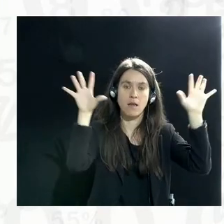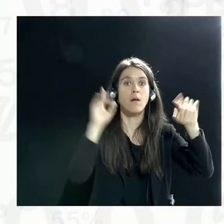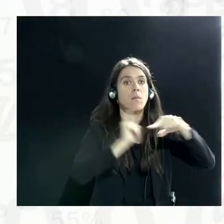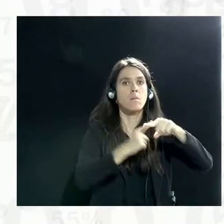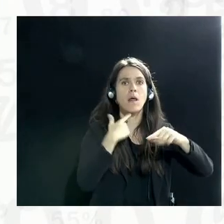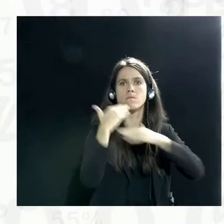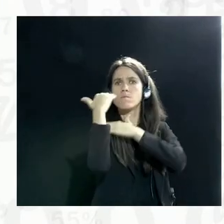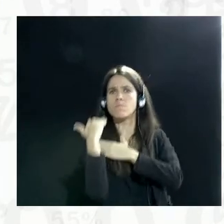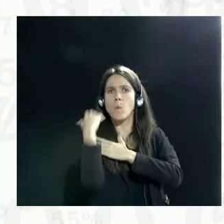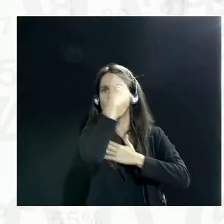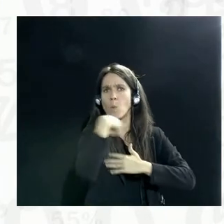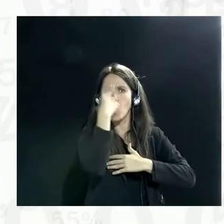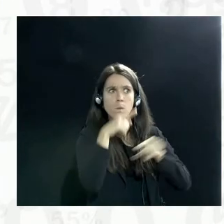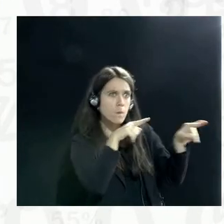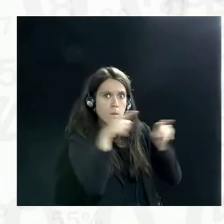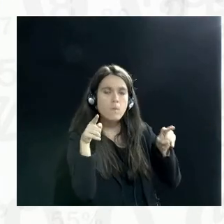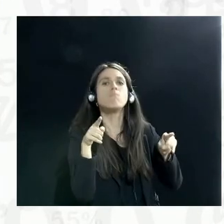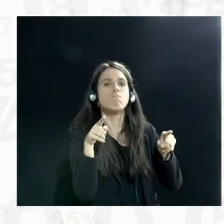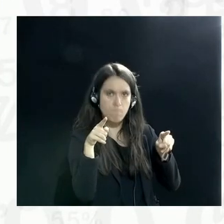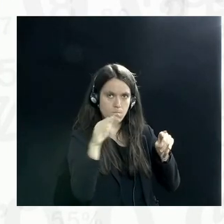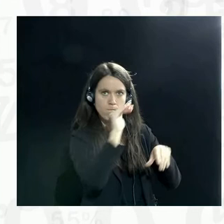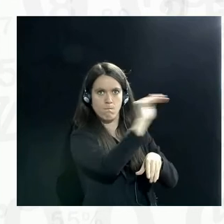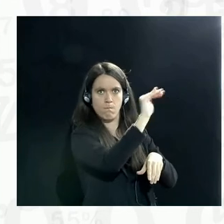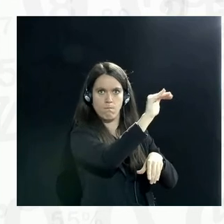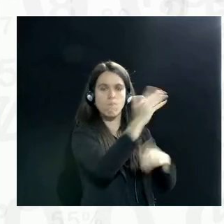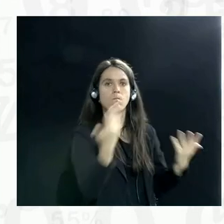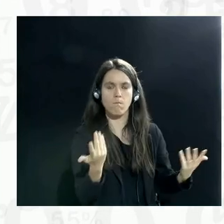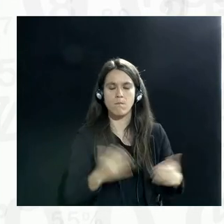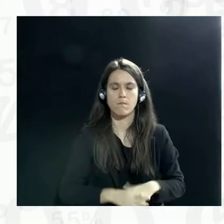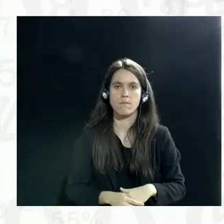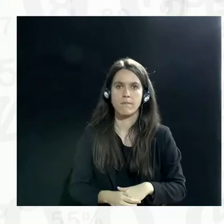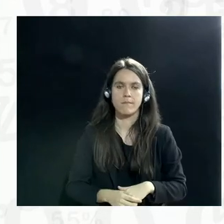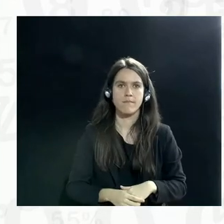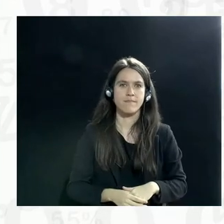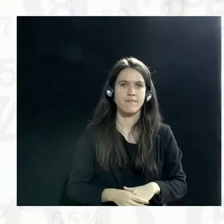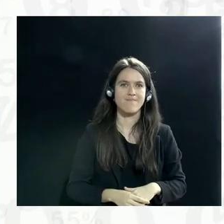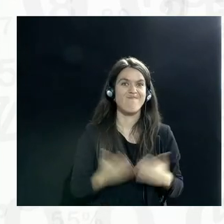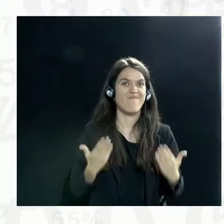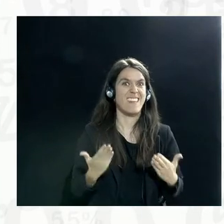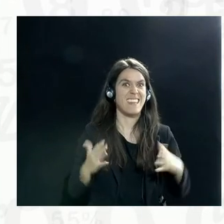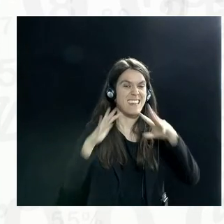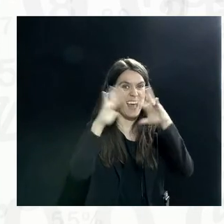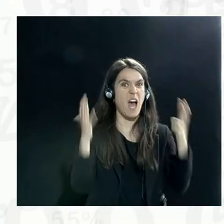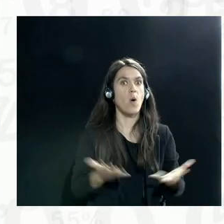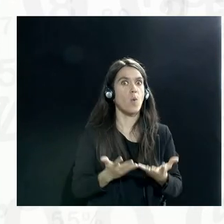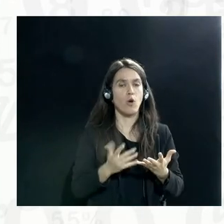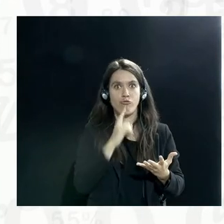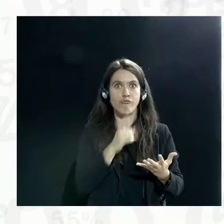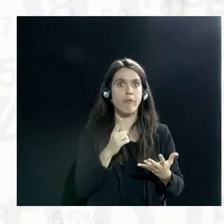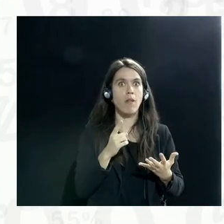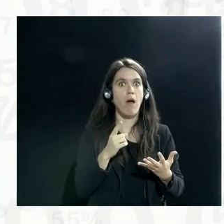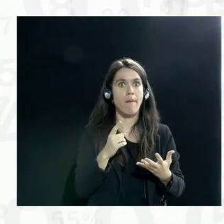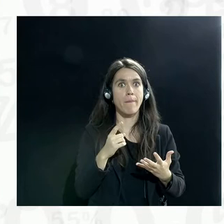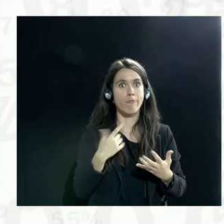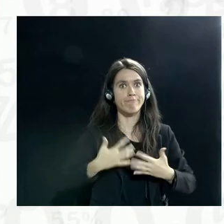of course, which can be challenging in a world that's more and more relying on automation